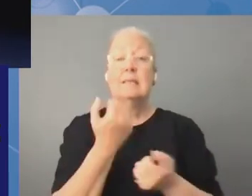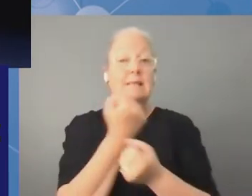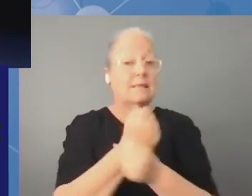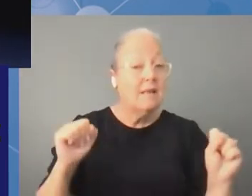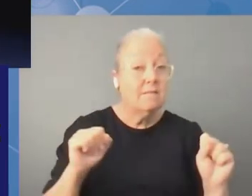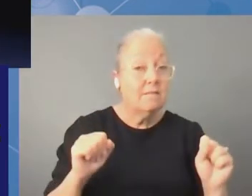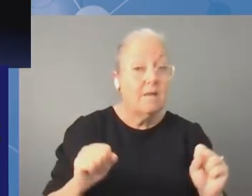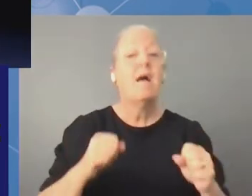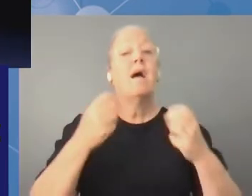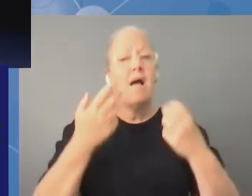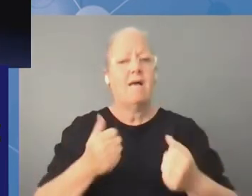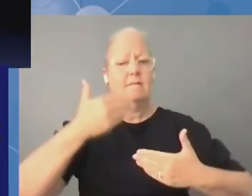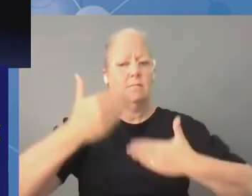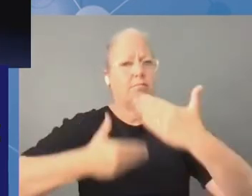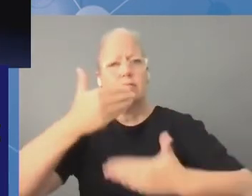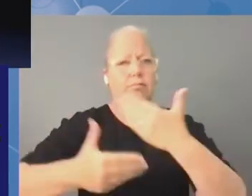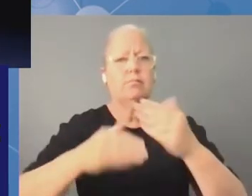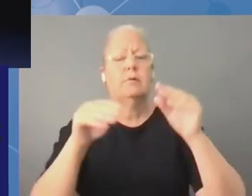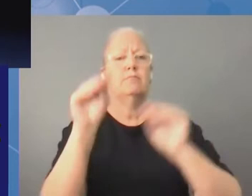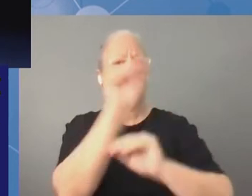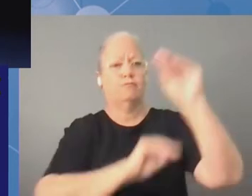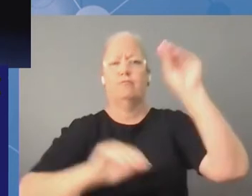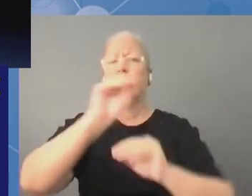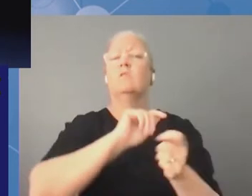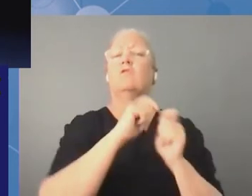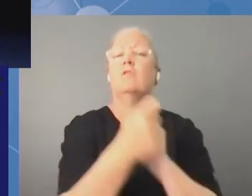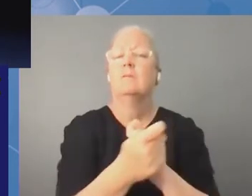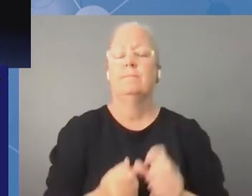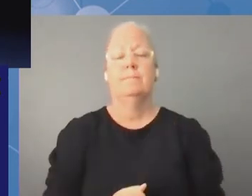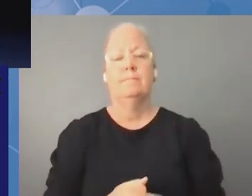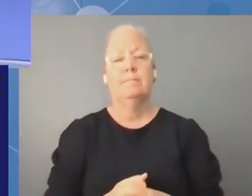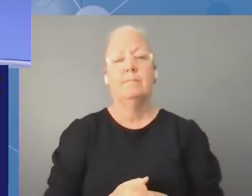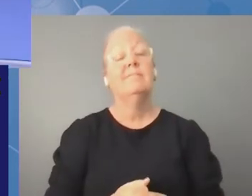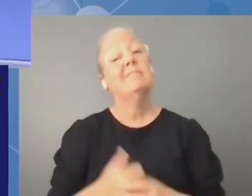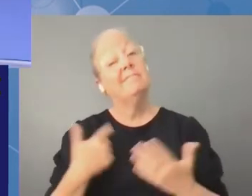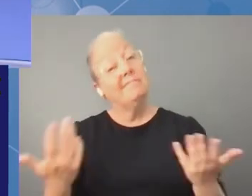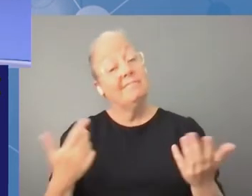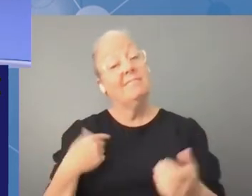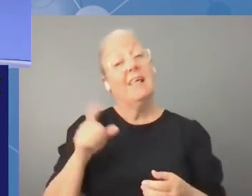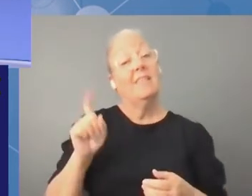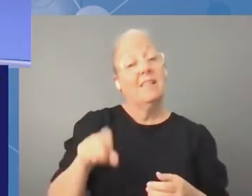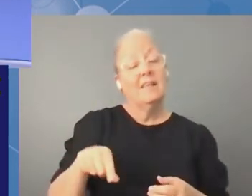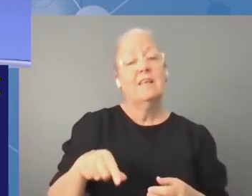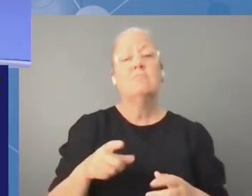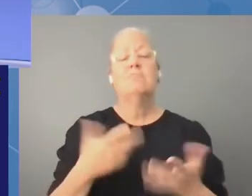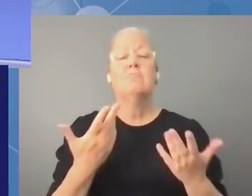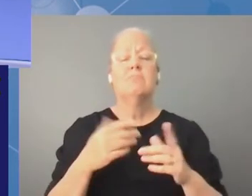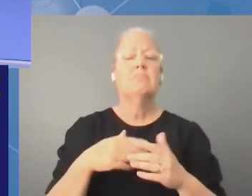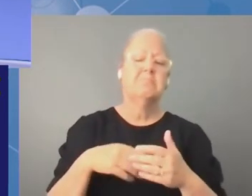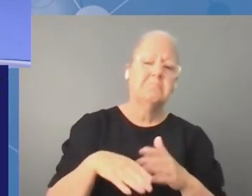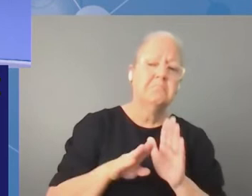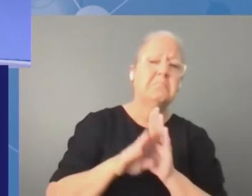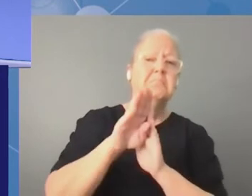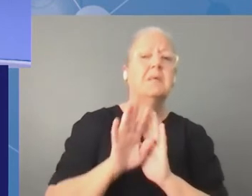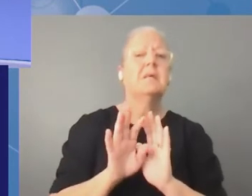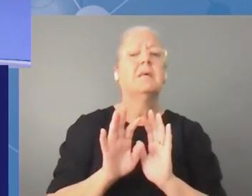we do need to improve different digital services especially in the context of sdgs uh thank you very much for your comments thank you